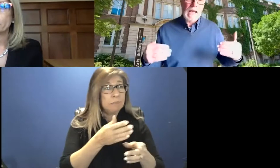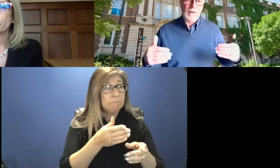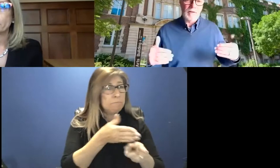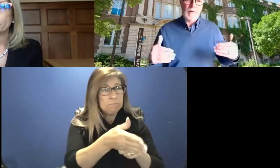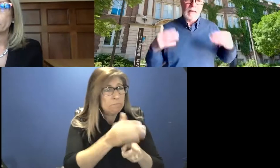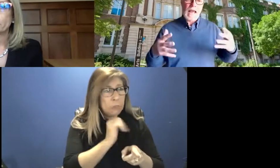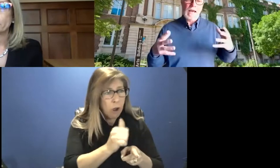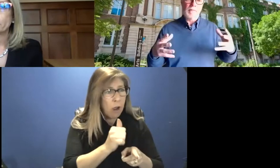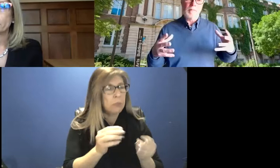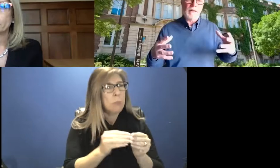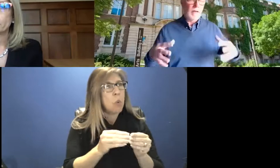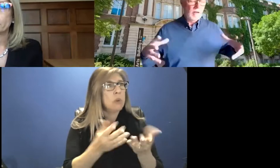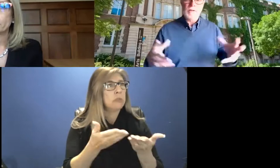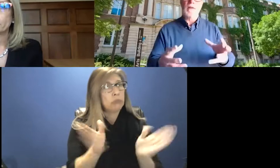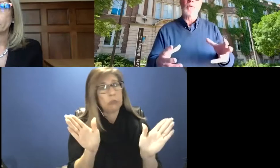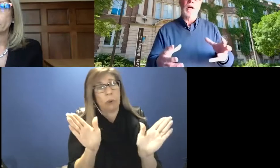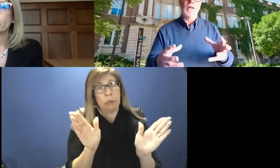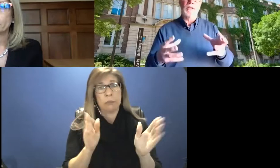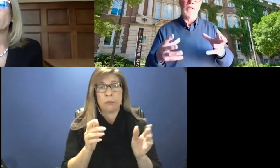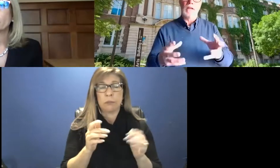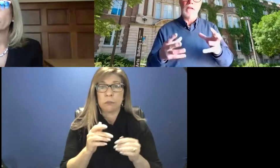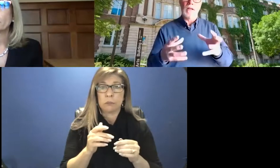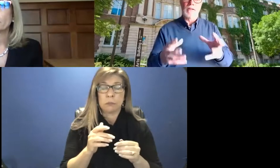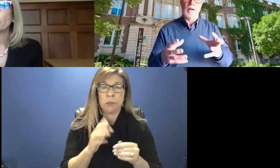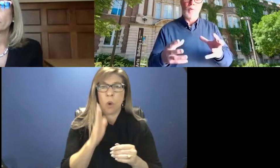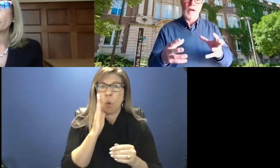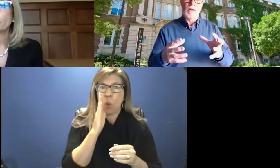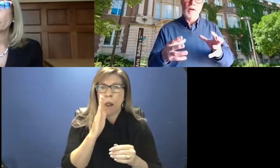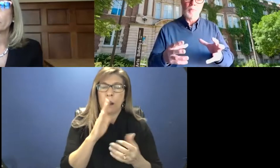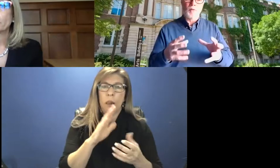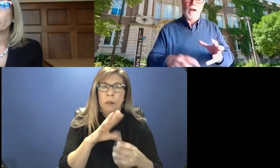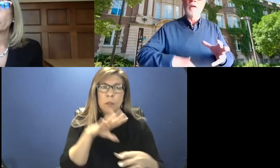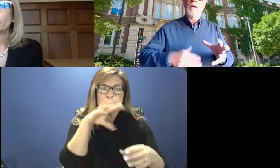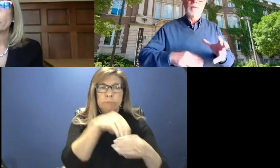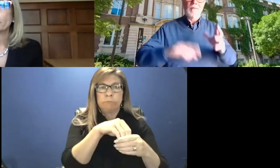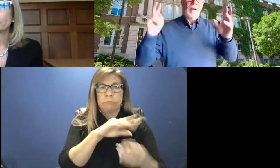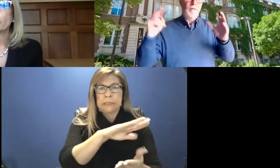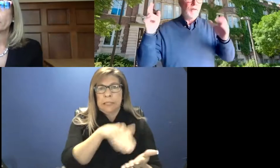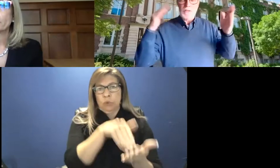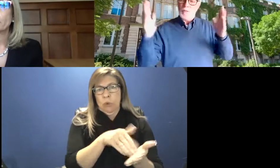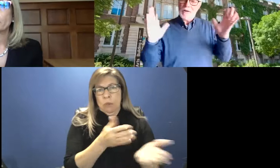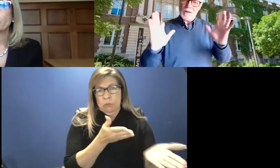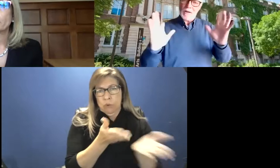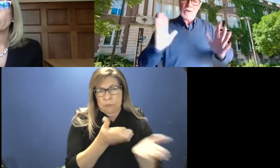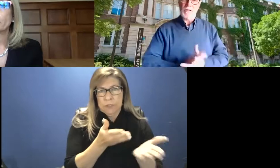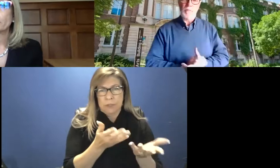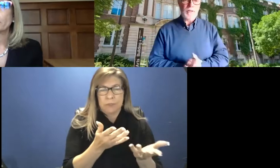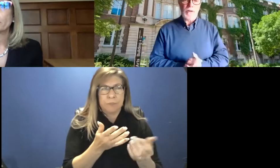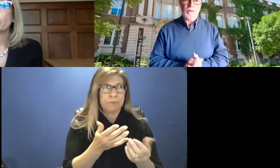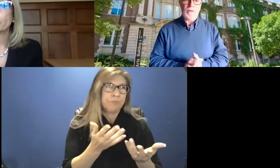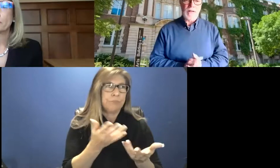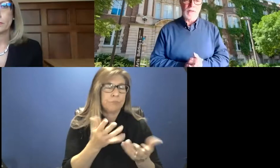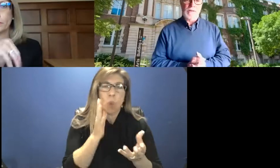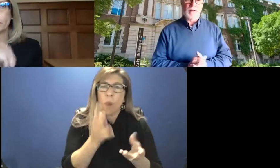and can be centralized in, in, in some way to provide efficiency. when I say efficiency, please